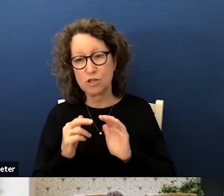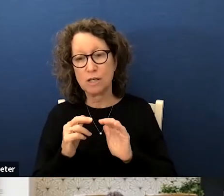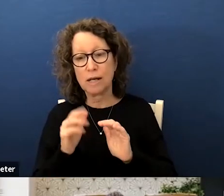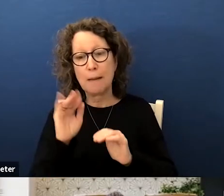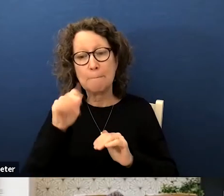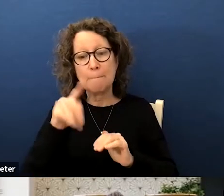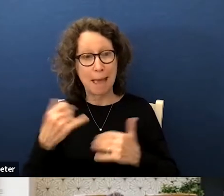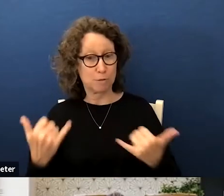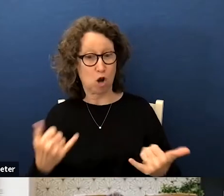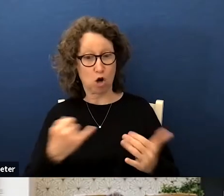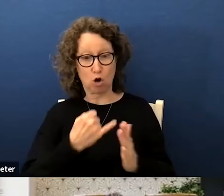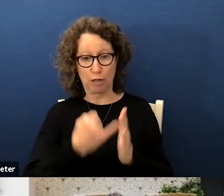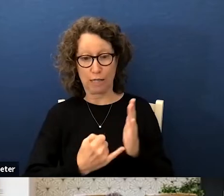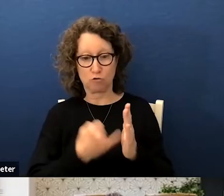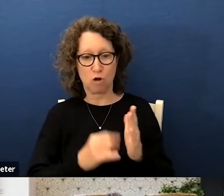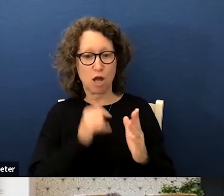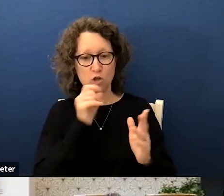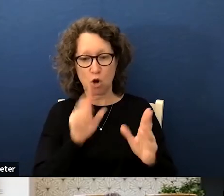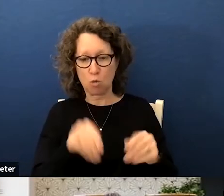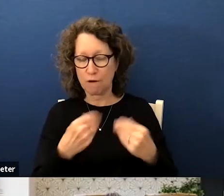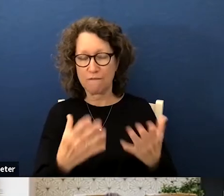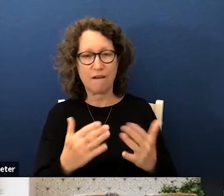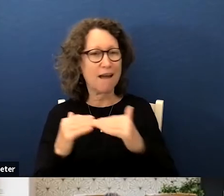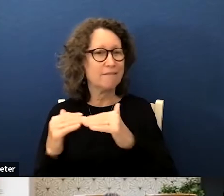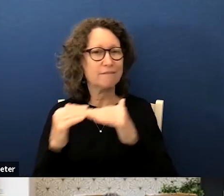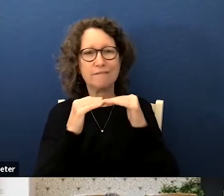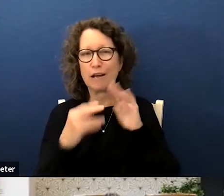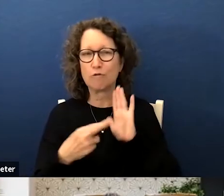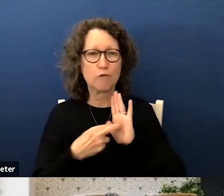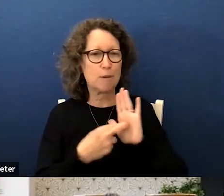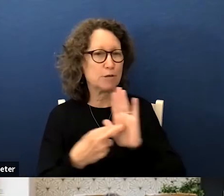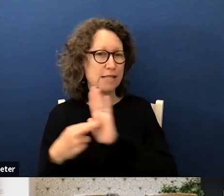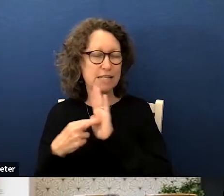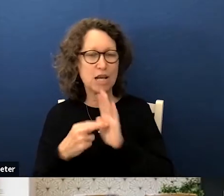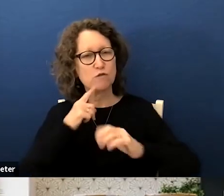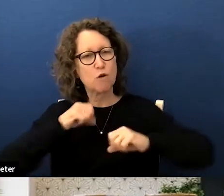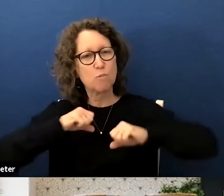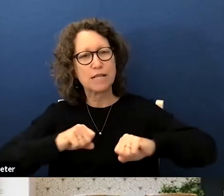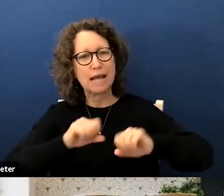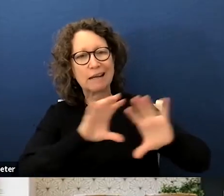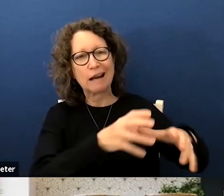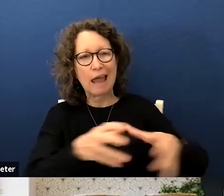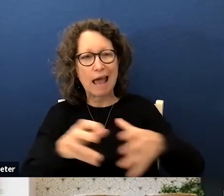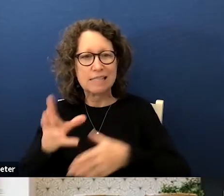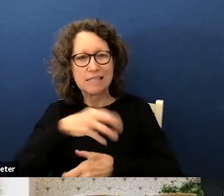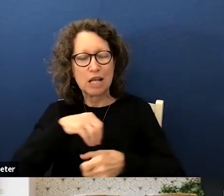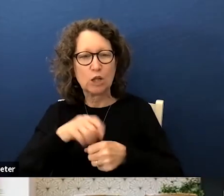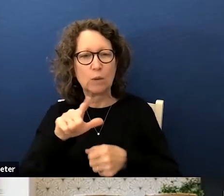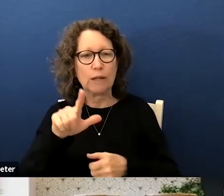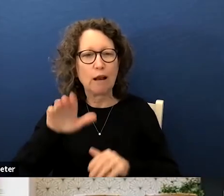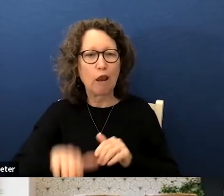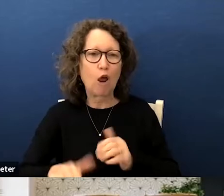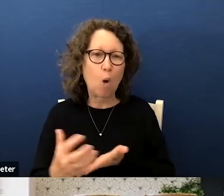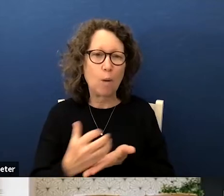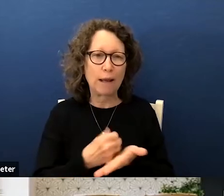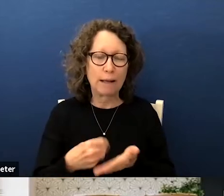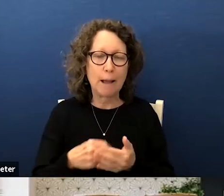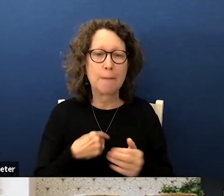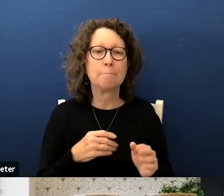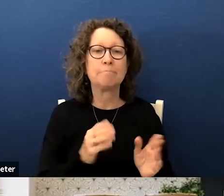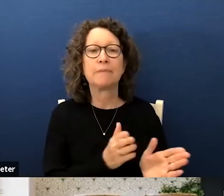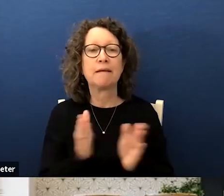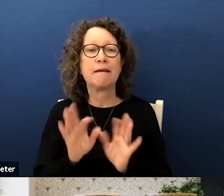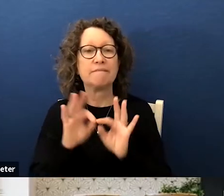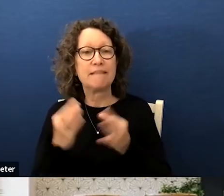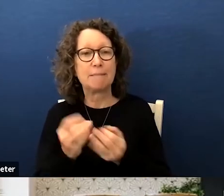maps are currently drawn do not provide fair representation for protected classes including low-income families in